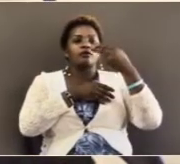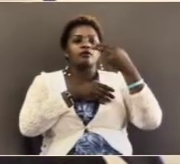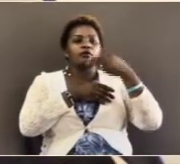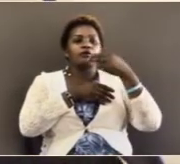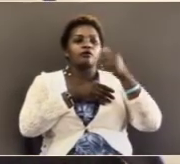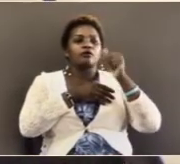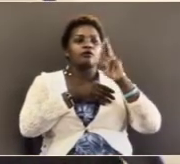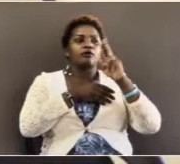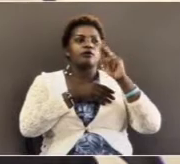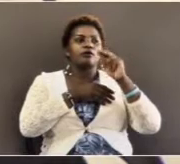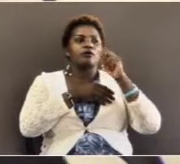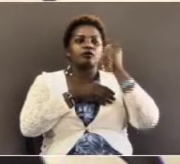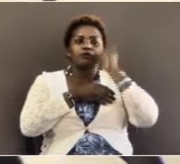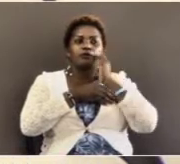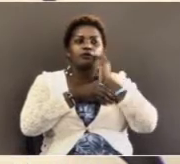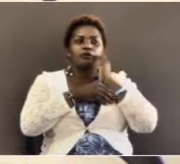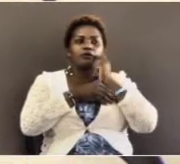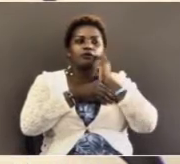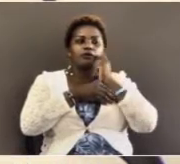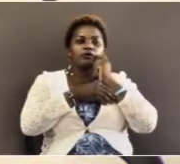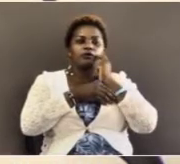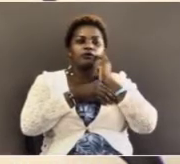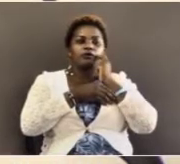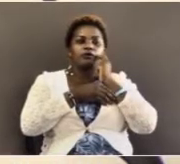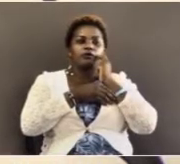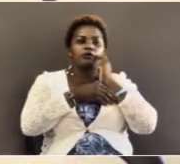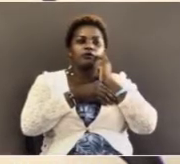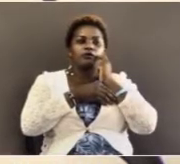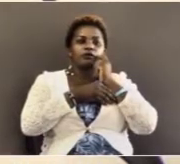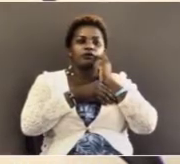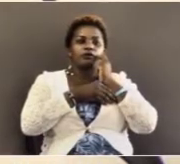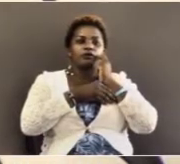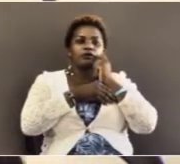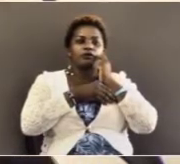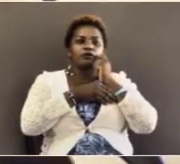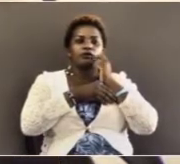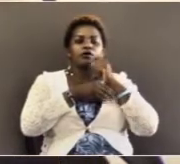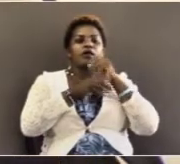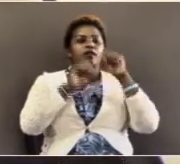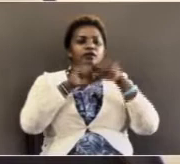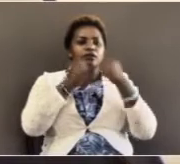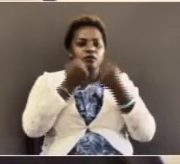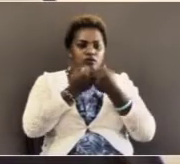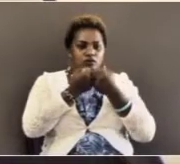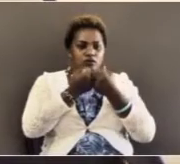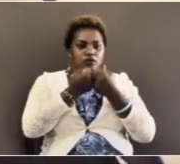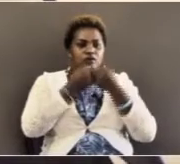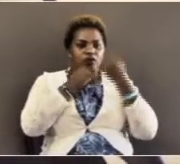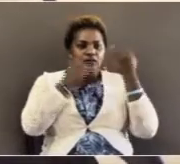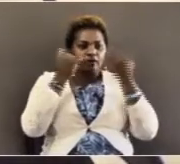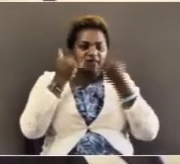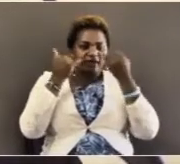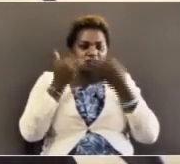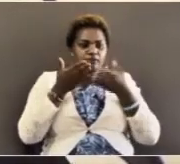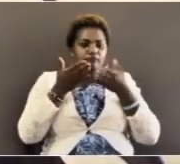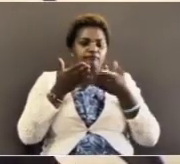and the session for inviting